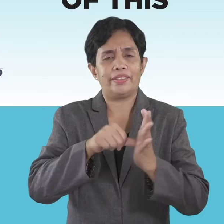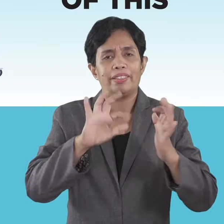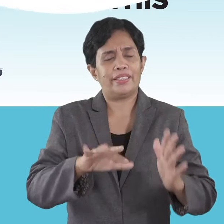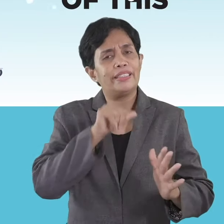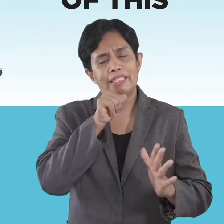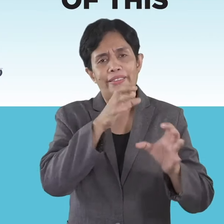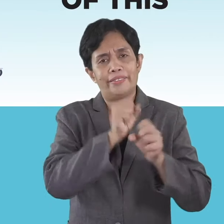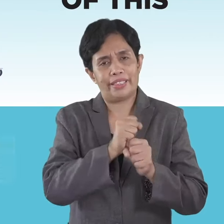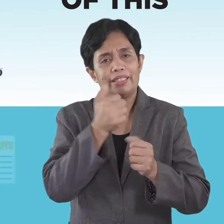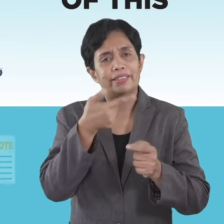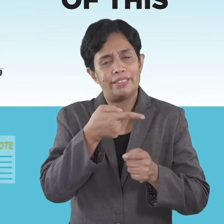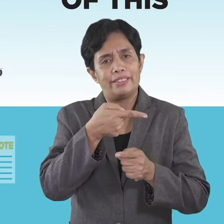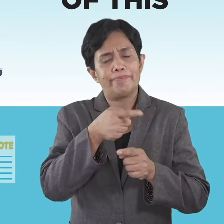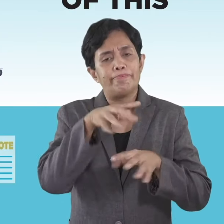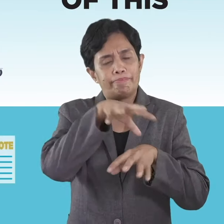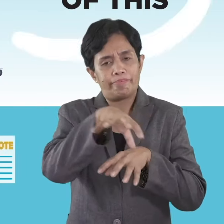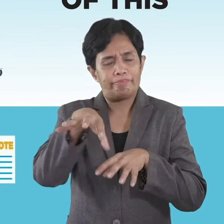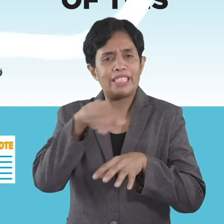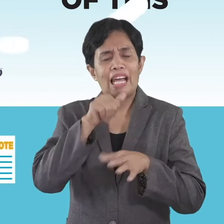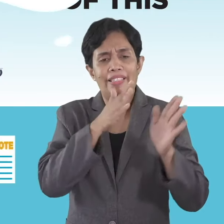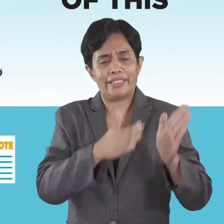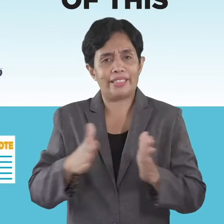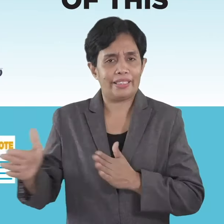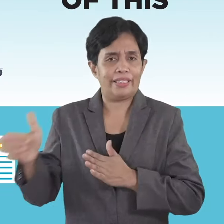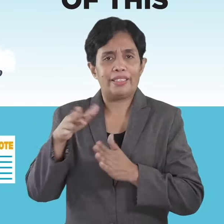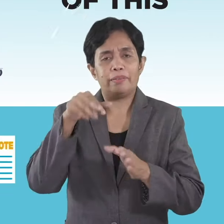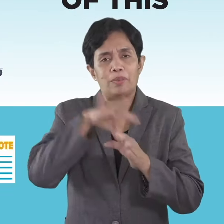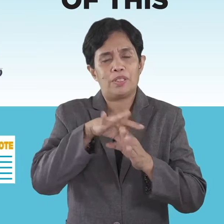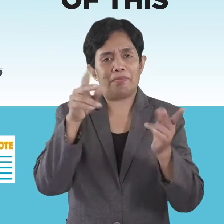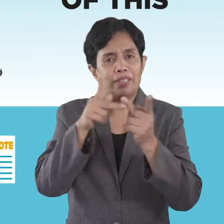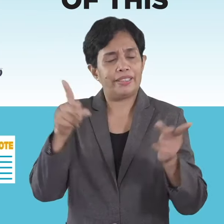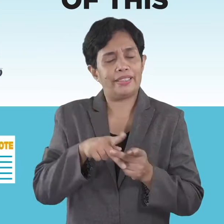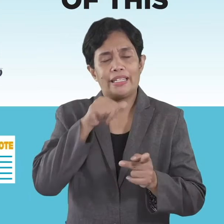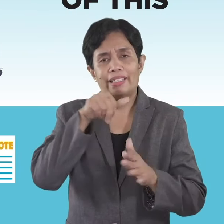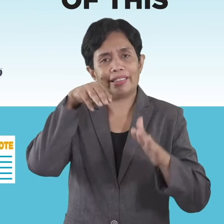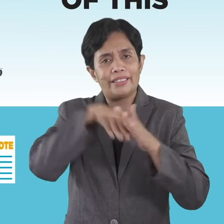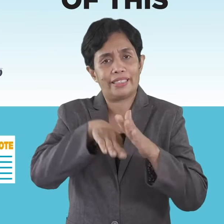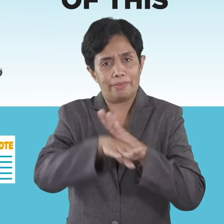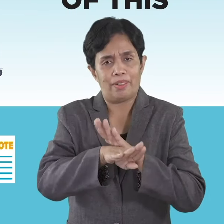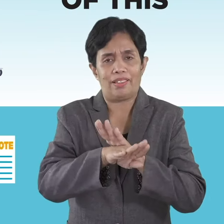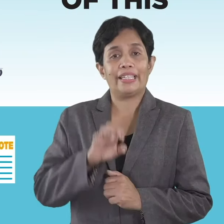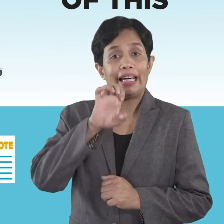availed of this facility, and are randomly scattered in polling places that are not accessible.